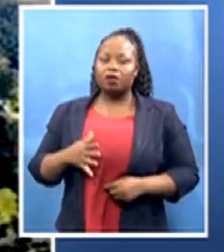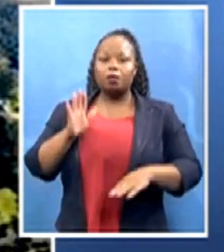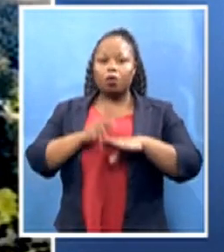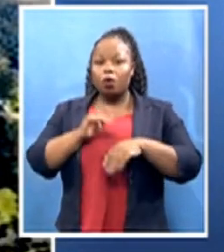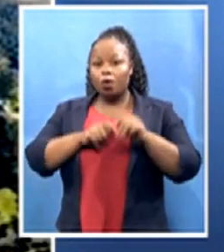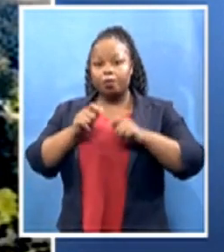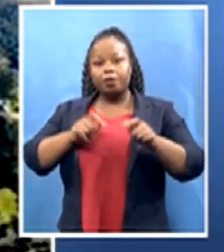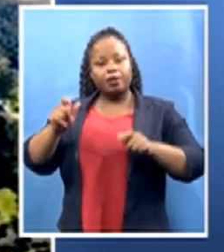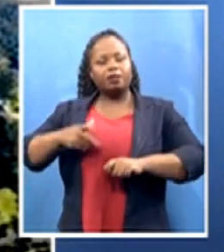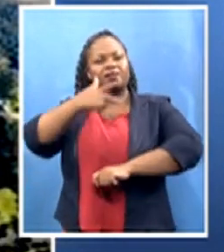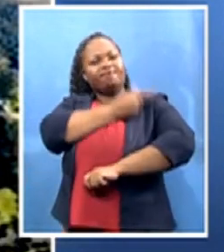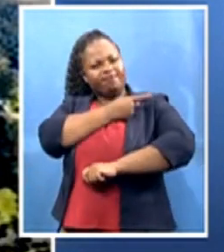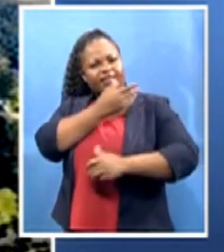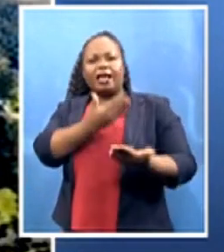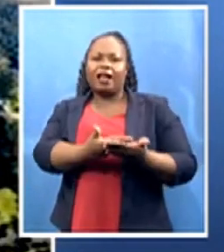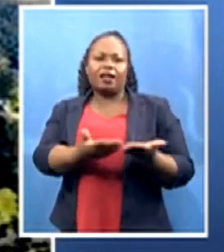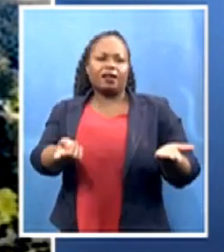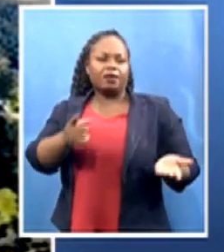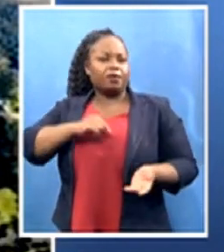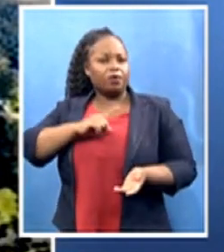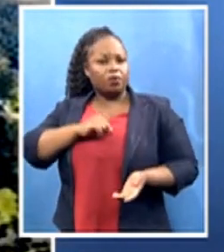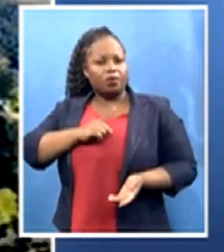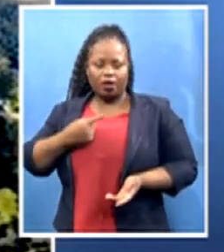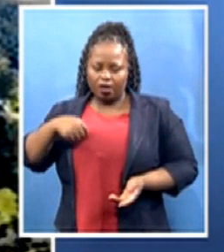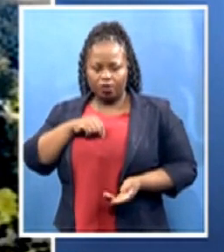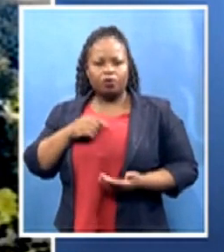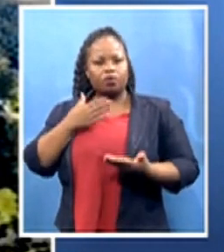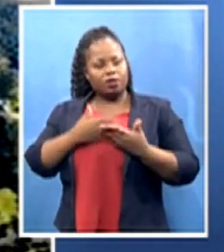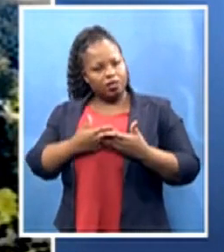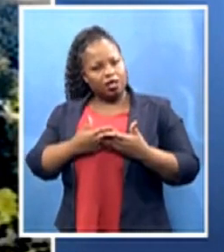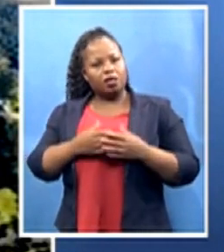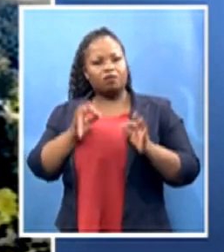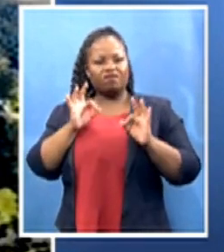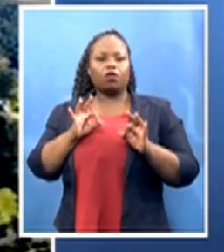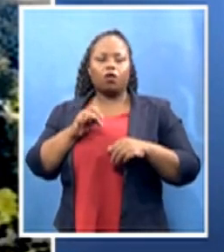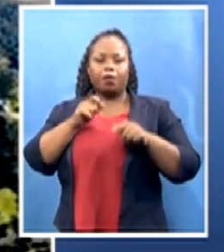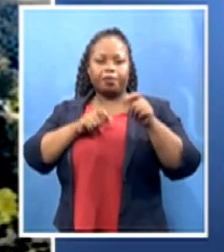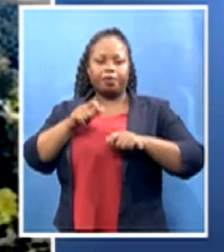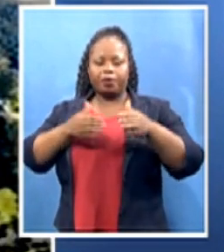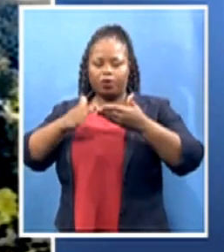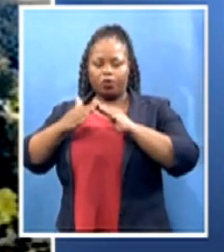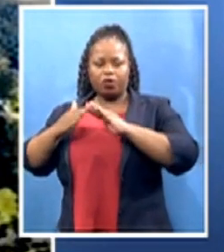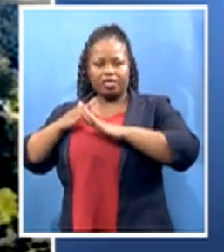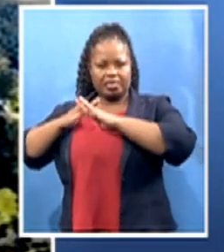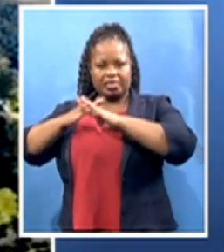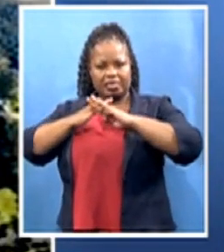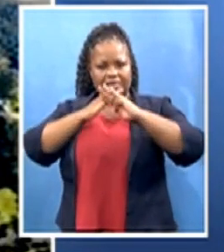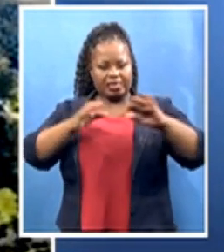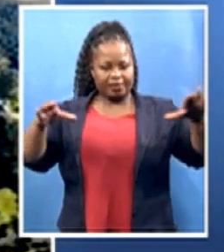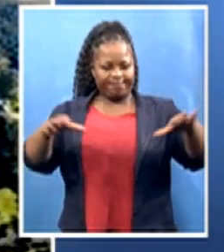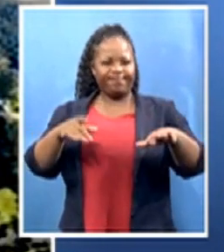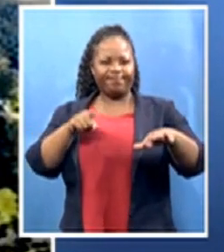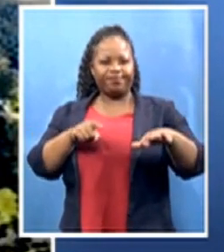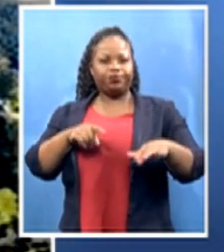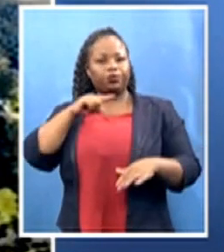that we can reach that magic population immunity. And what happens there is that the virus, so as